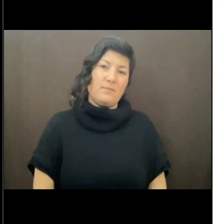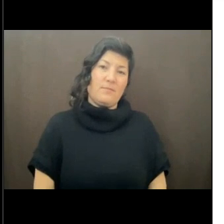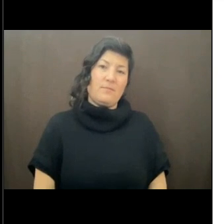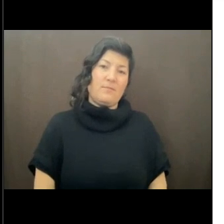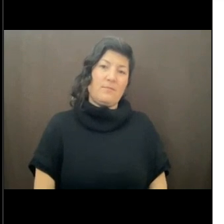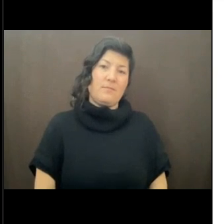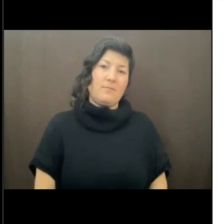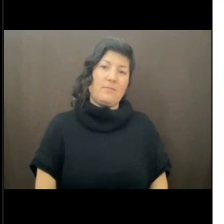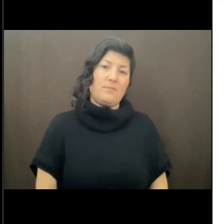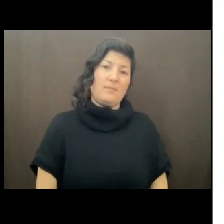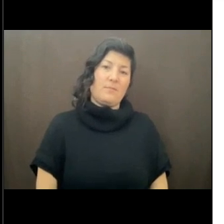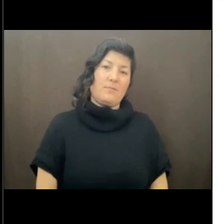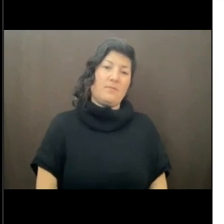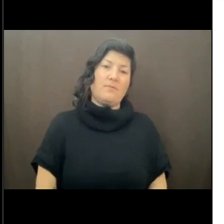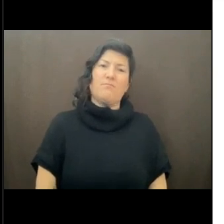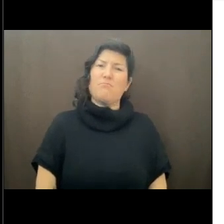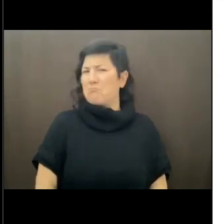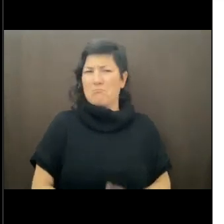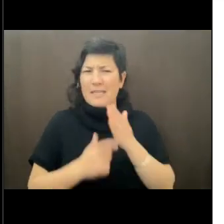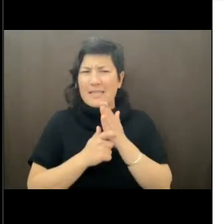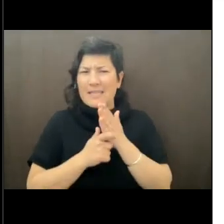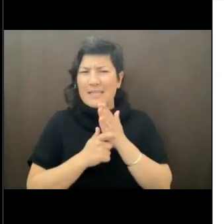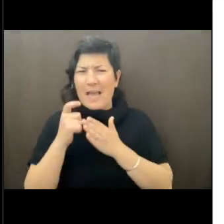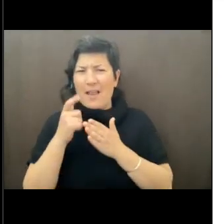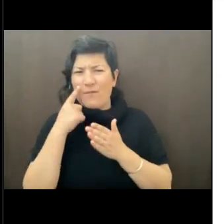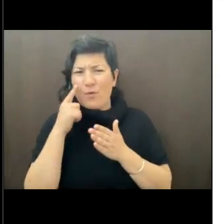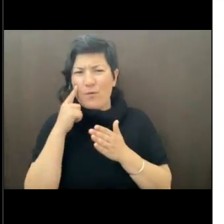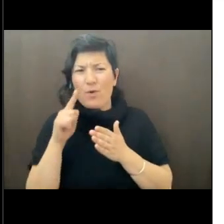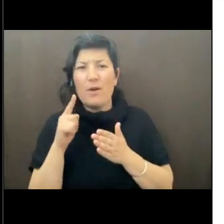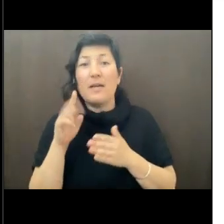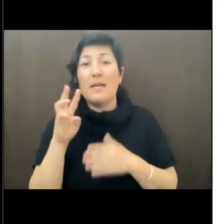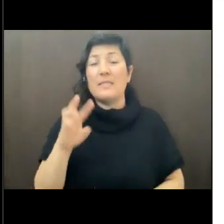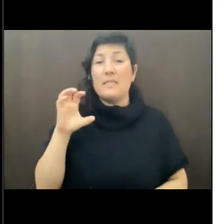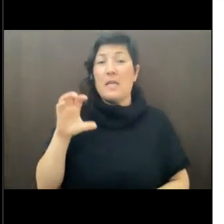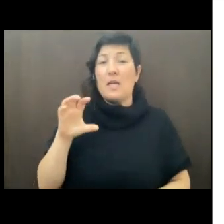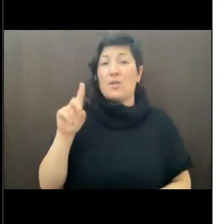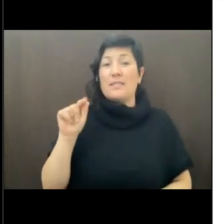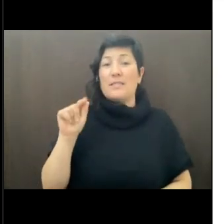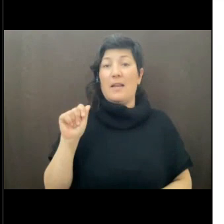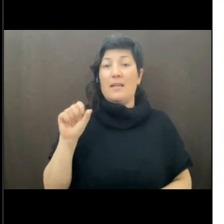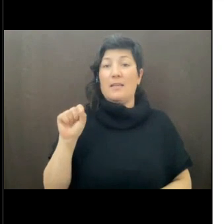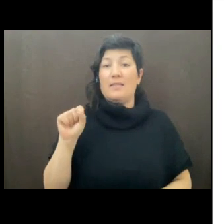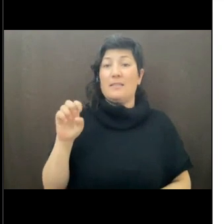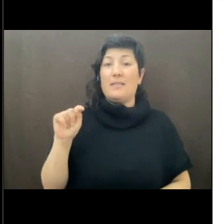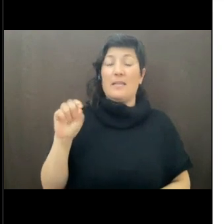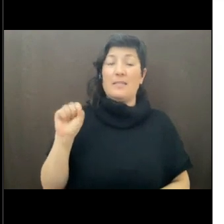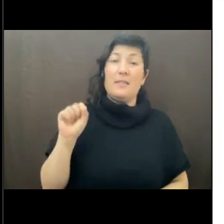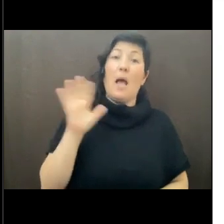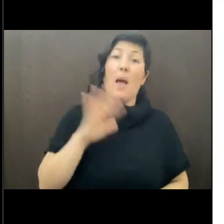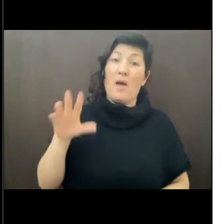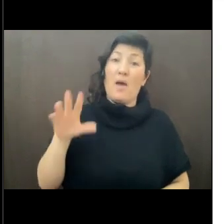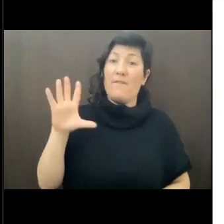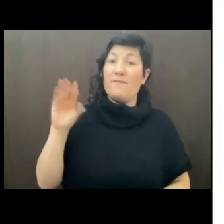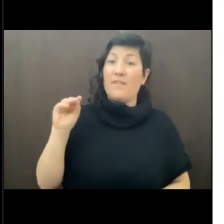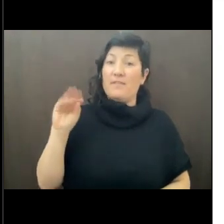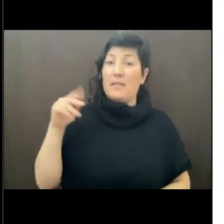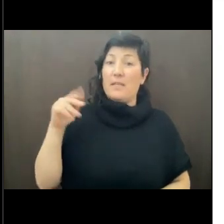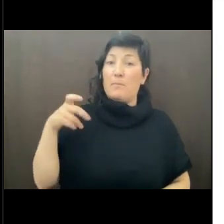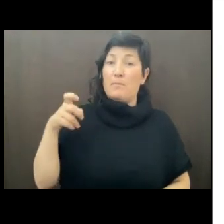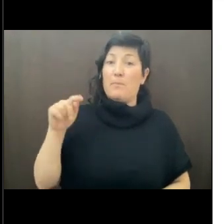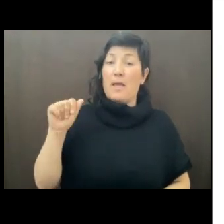So what is this catalog? It's 600 datasets so far, and it's about 50 petabytes of public data.